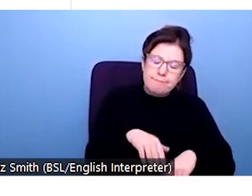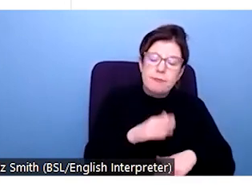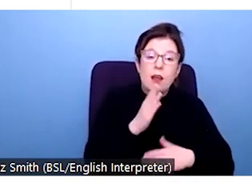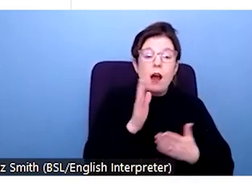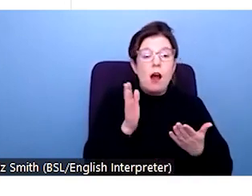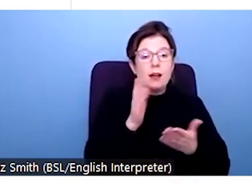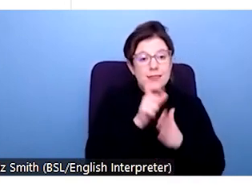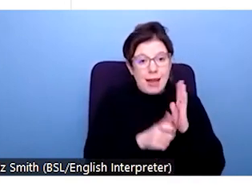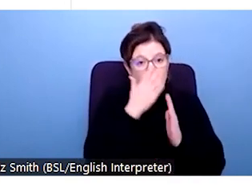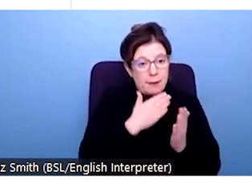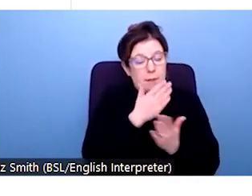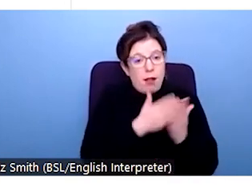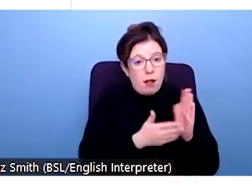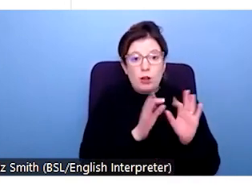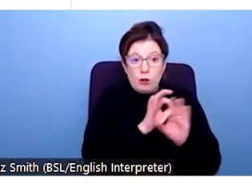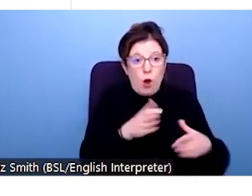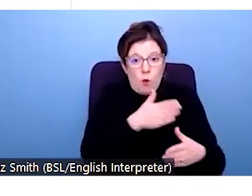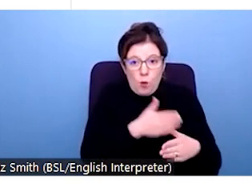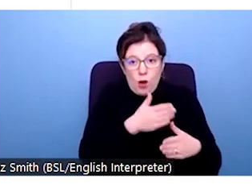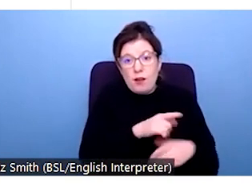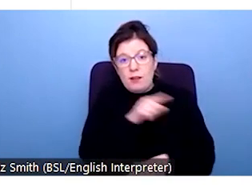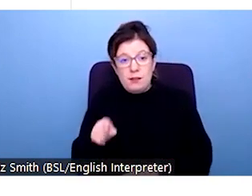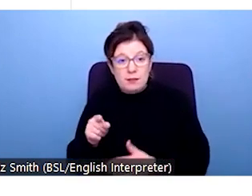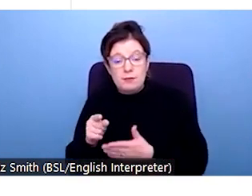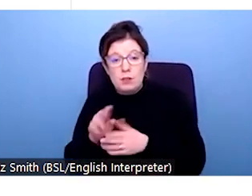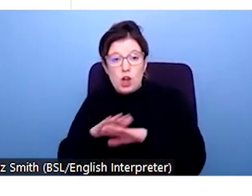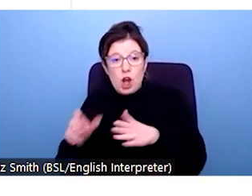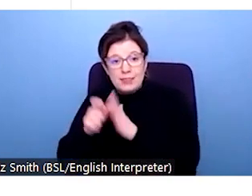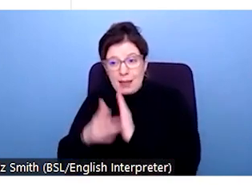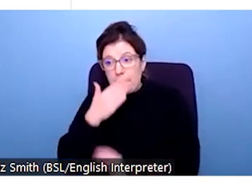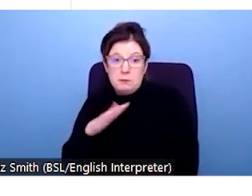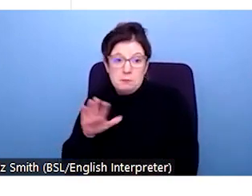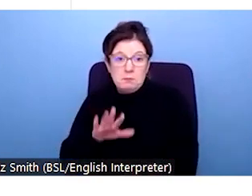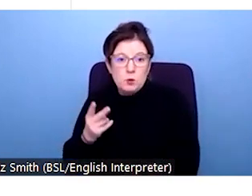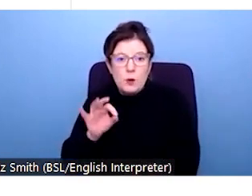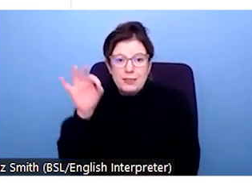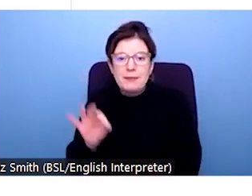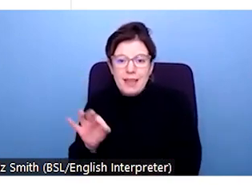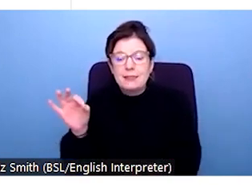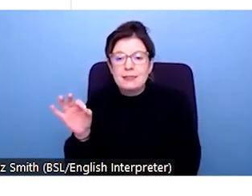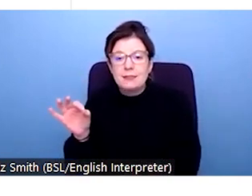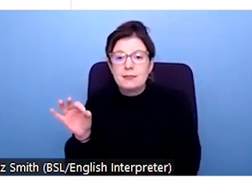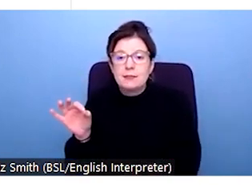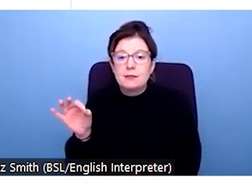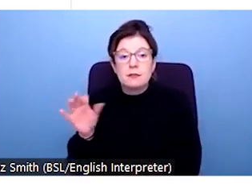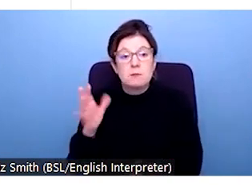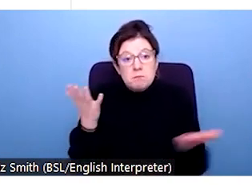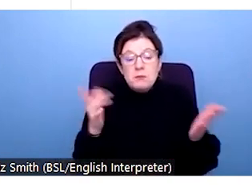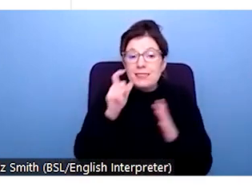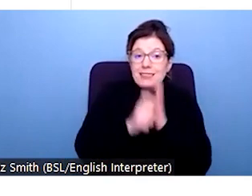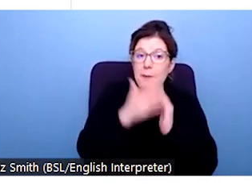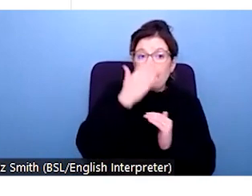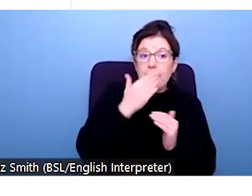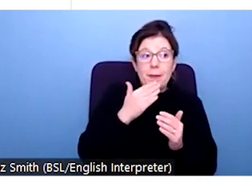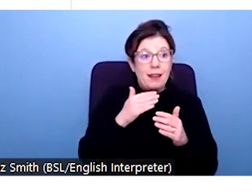disabled people are out of work compared with around 20% of non-disabled people. But of course, we also know that disabled people who are in work